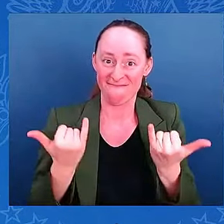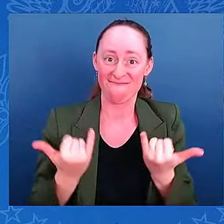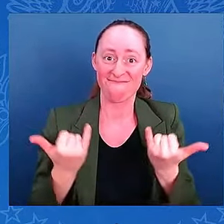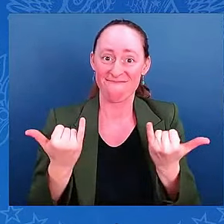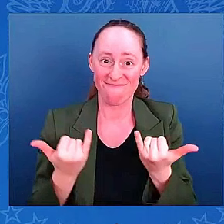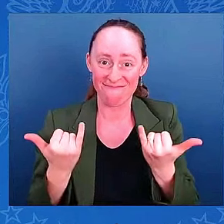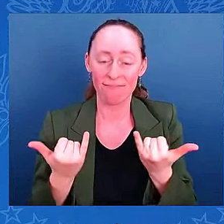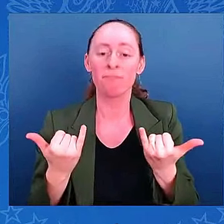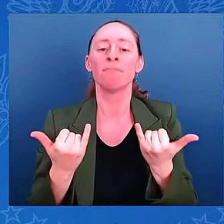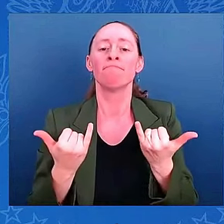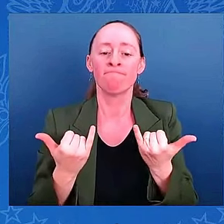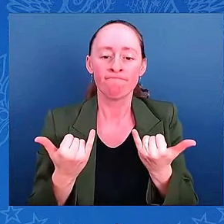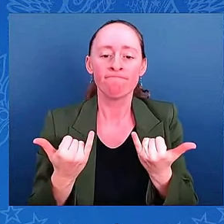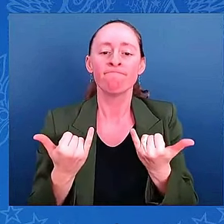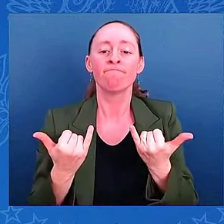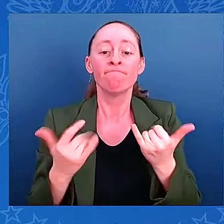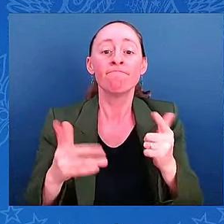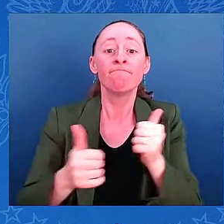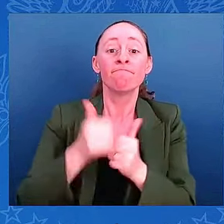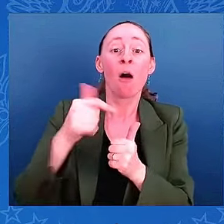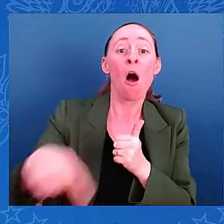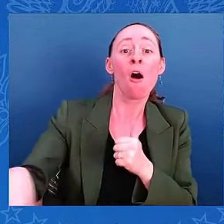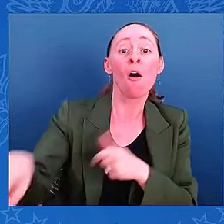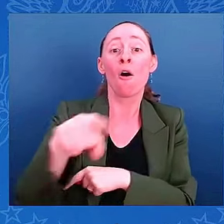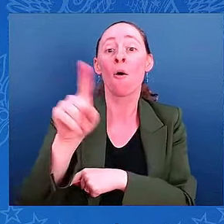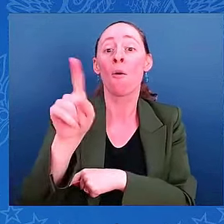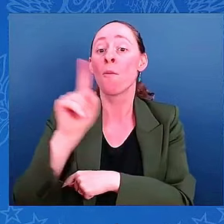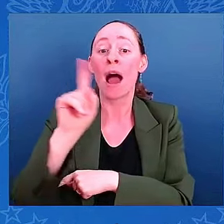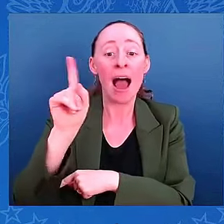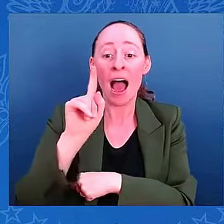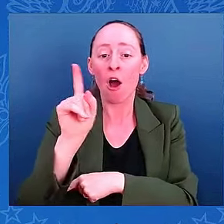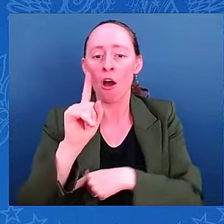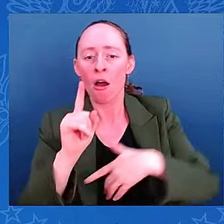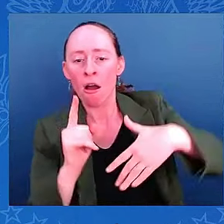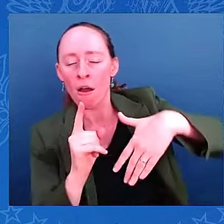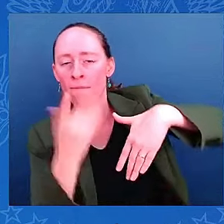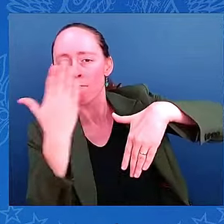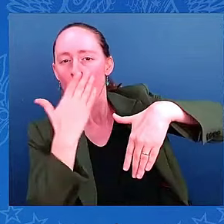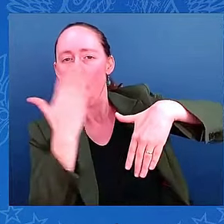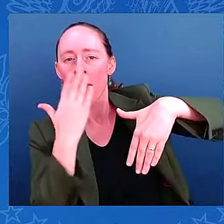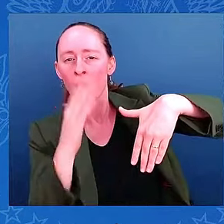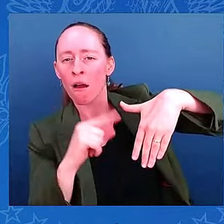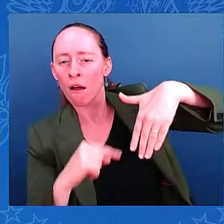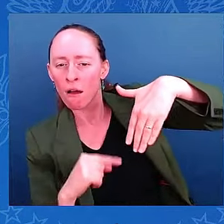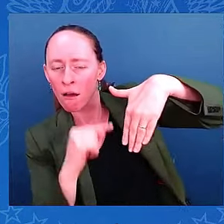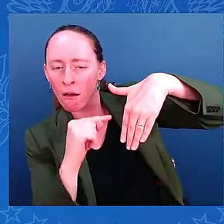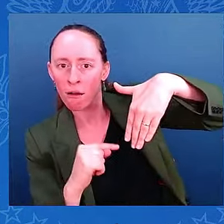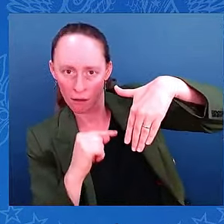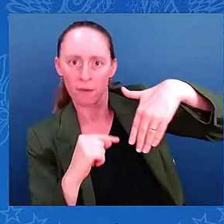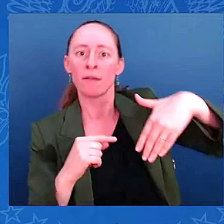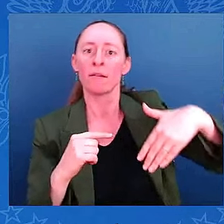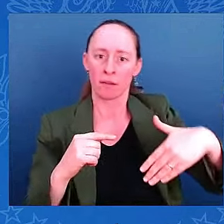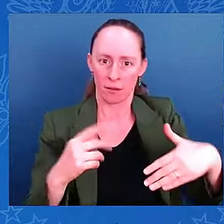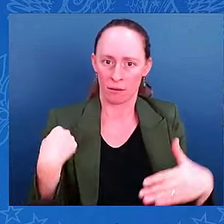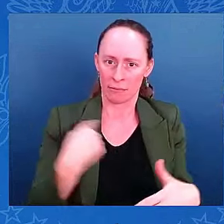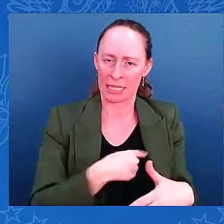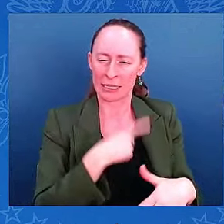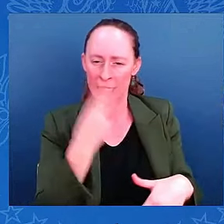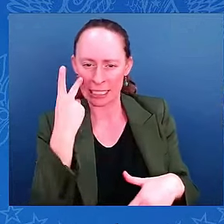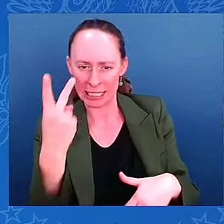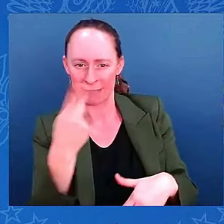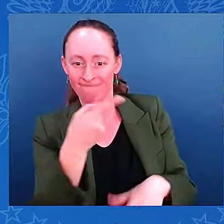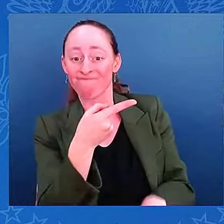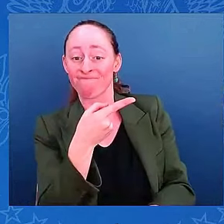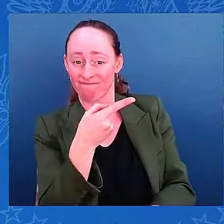on that right front quadrant of a tropical system. really, our folks at the weather service are on duty 24 hours a day